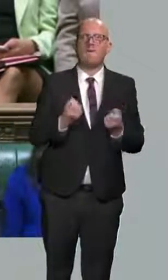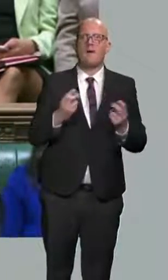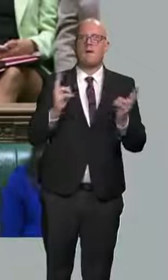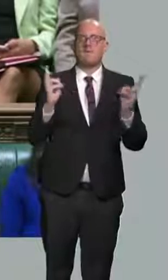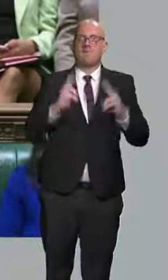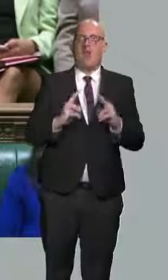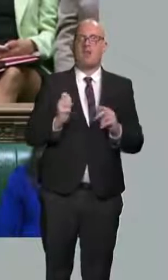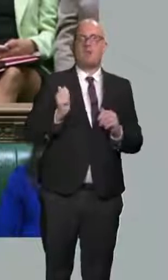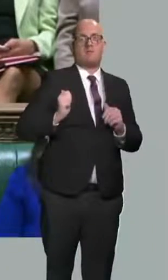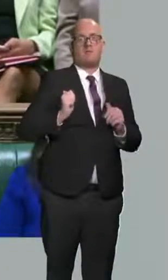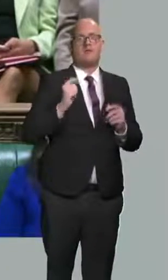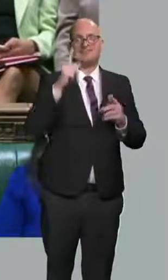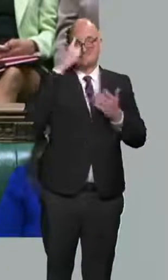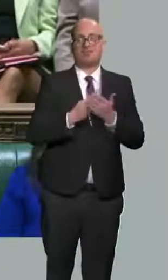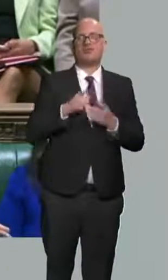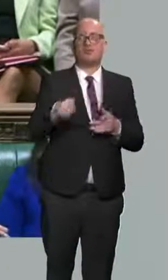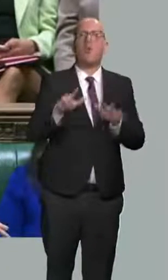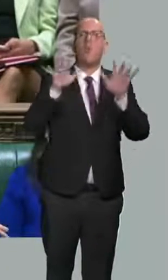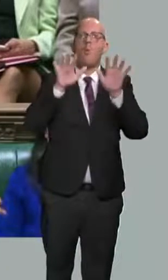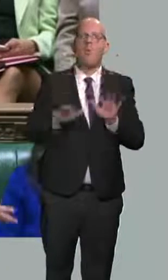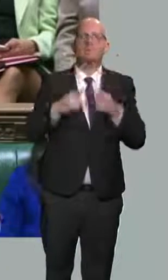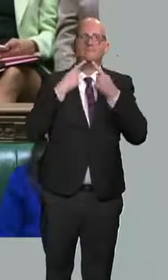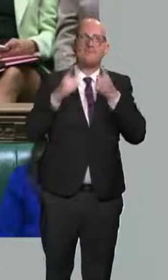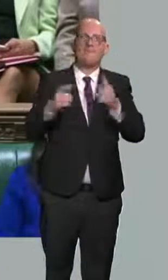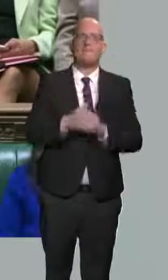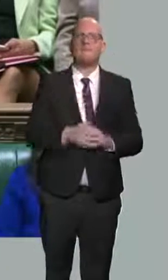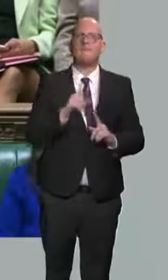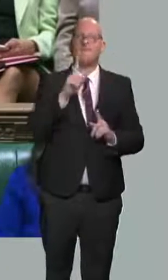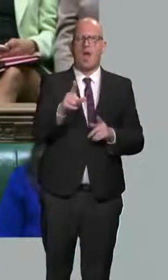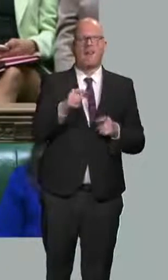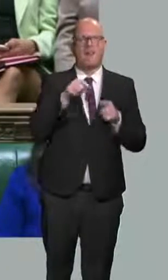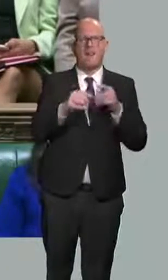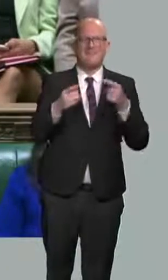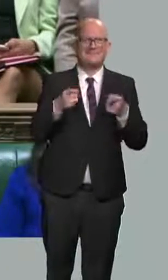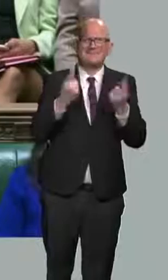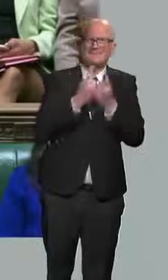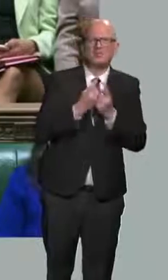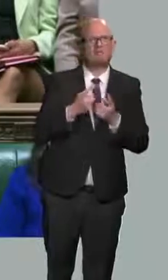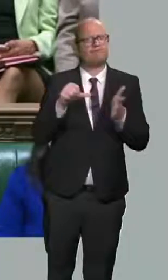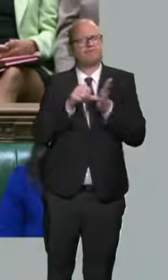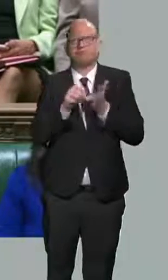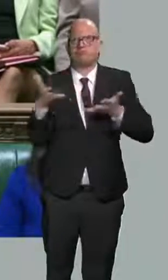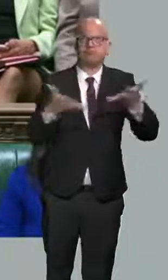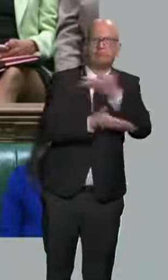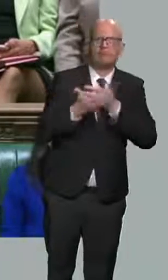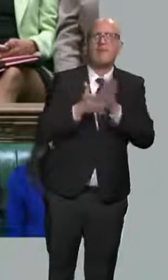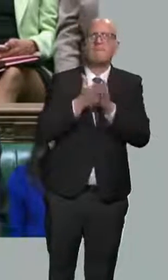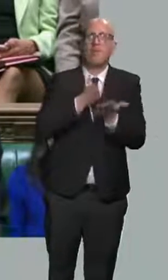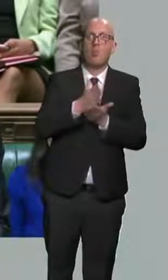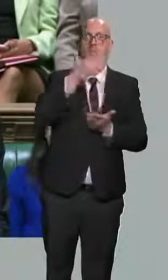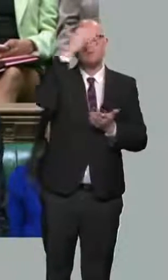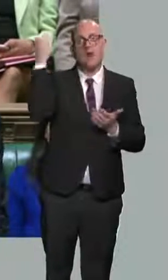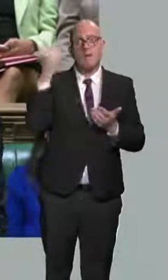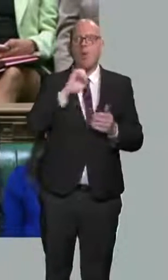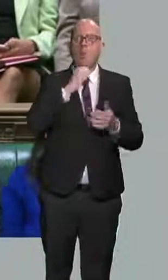announced in the autumn budget. But these are significant and complex questions, so we will work with businesses over the summer to get the